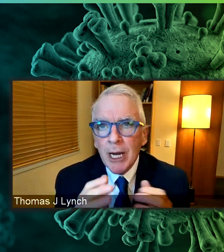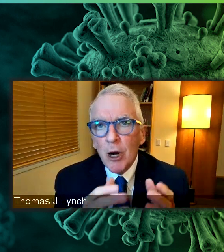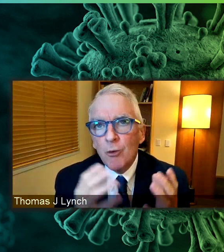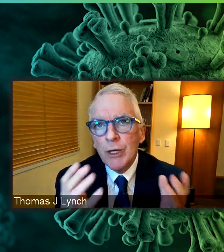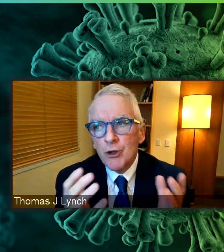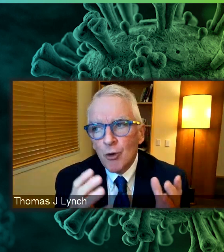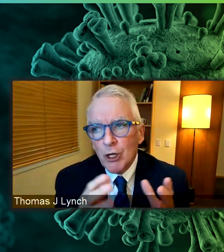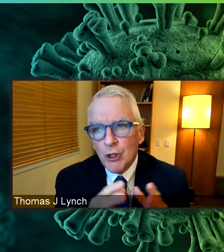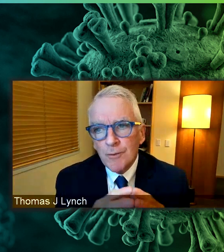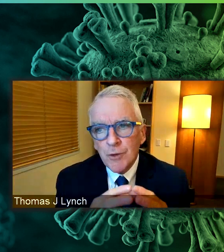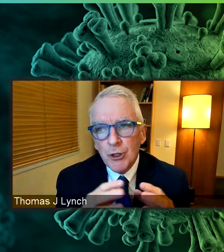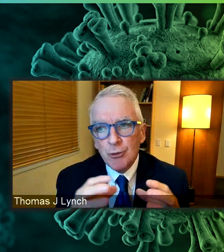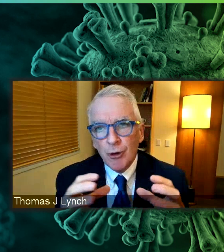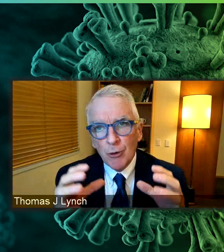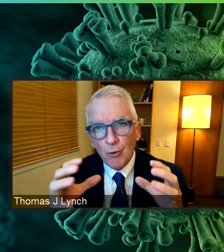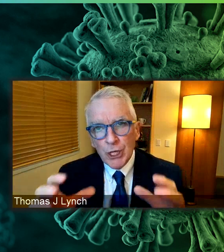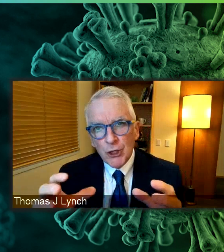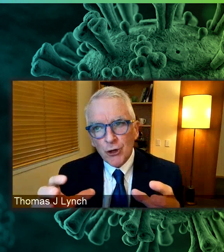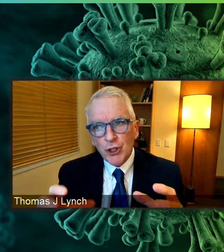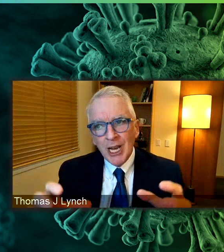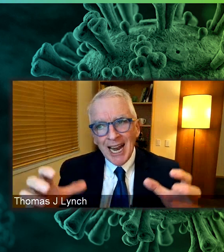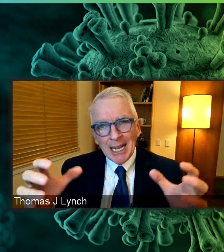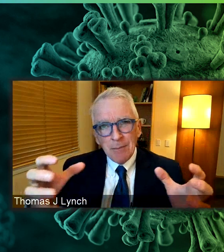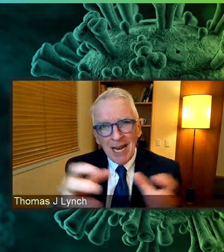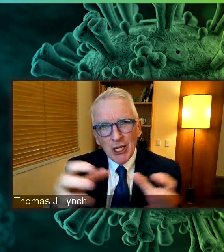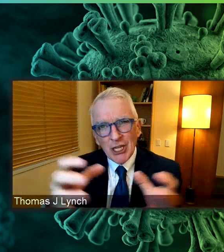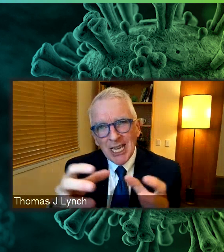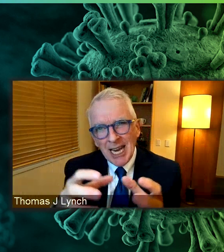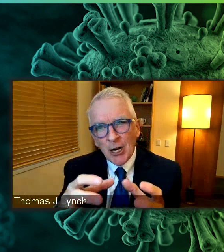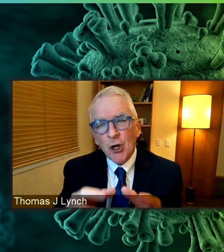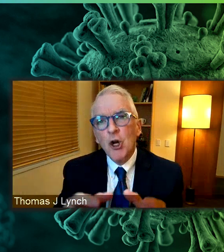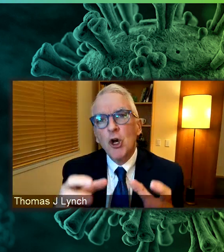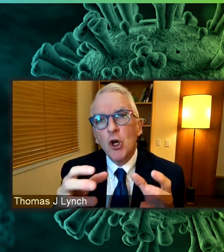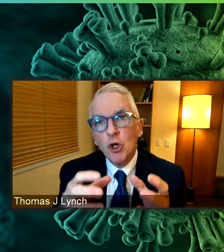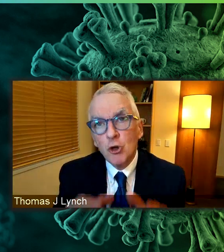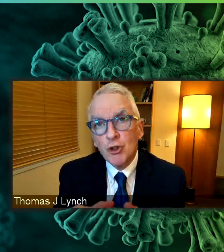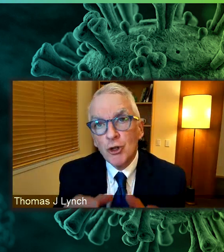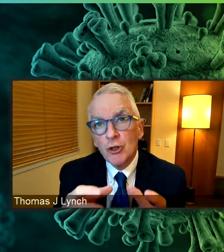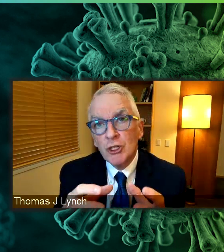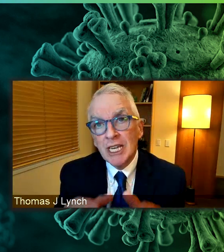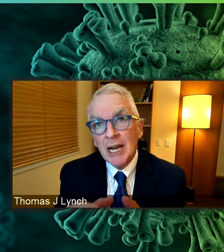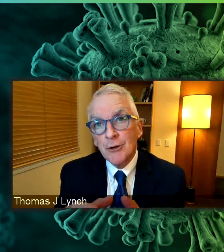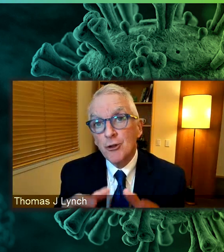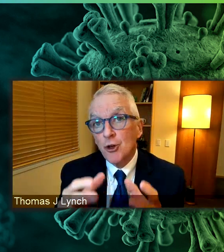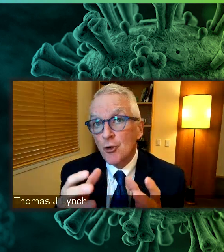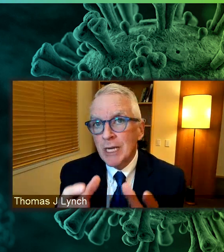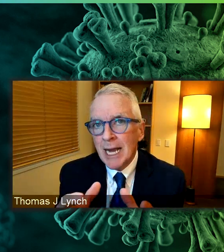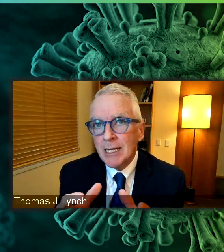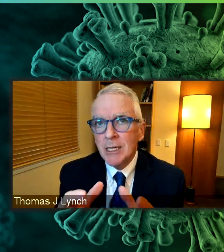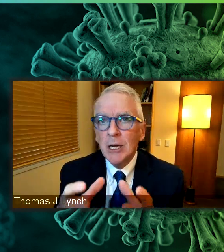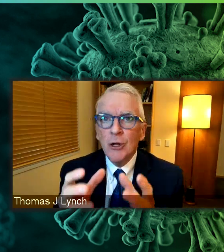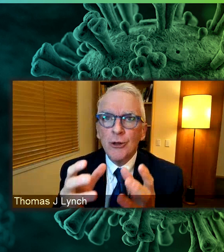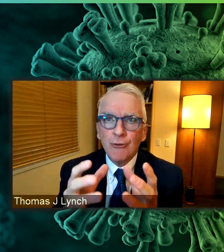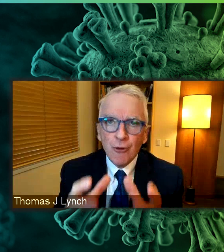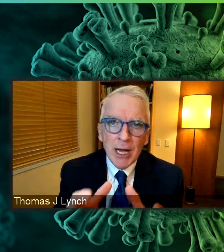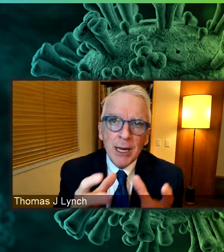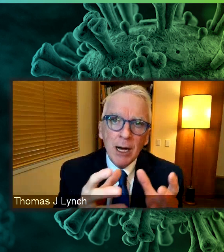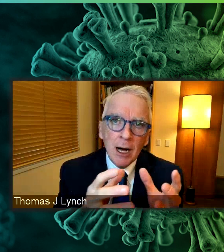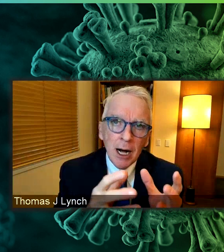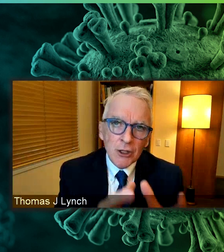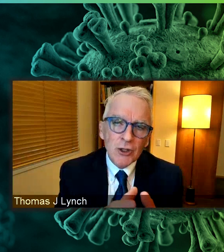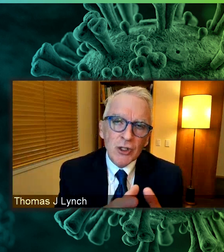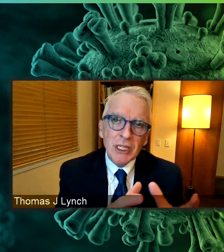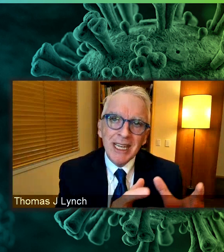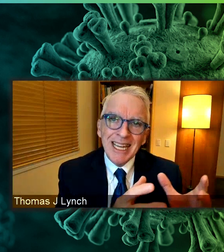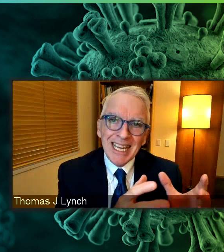exploring a restructure to bring research and patient care closer together to create the Fred